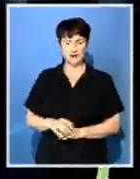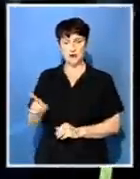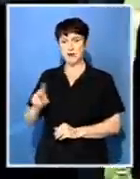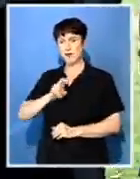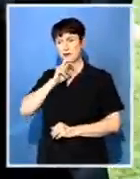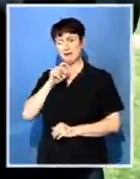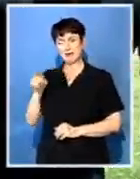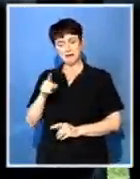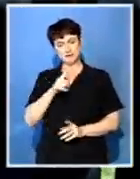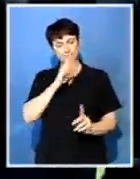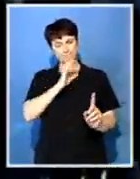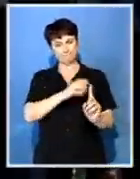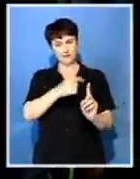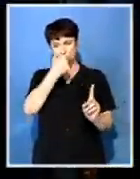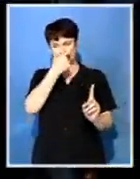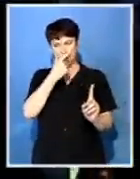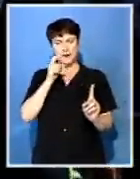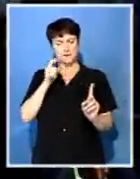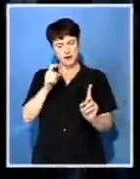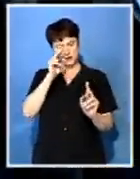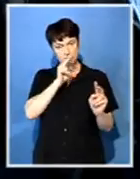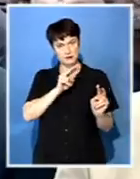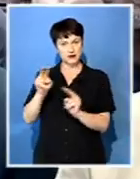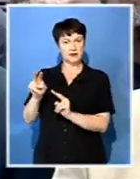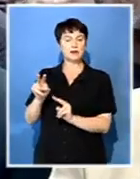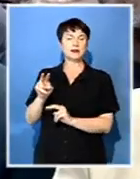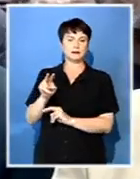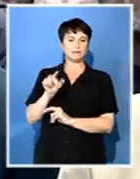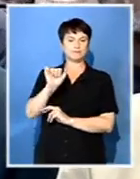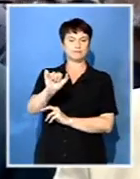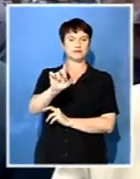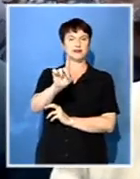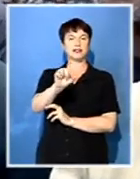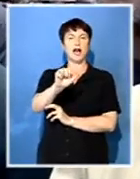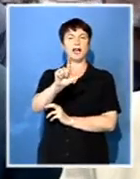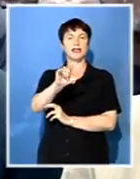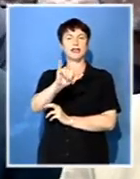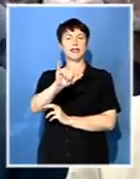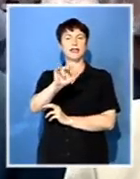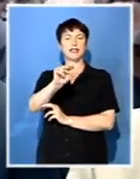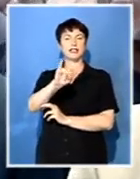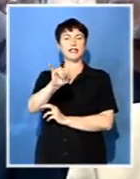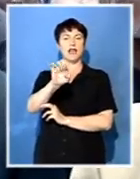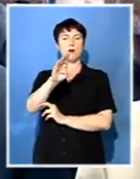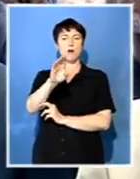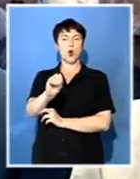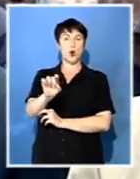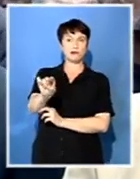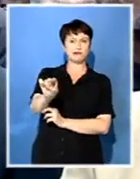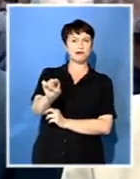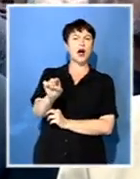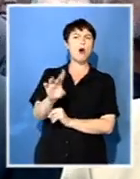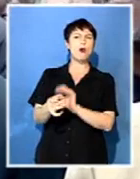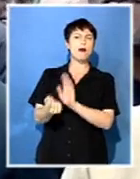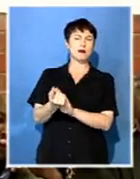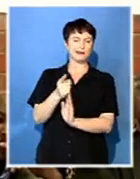Ramaphosa to prioritize the release of jailed king, Nguyelekaya Dalinyebo. Ramaphosa has again appealed for unity across all structures